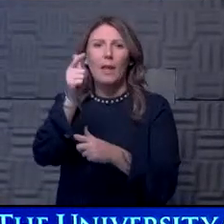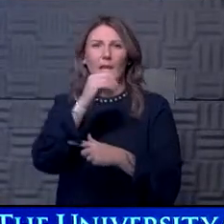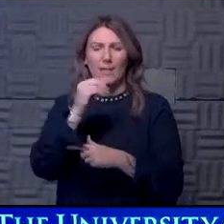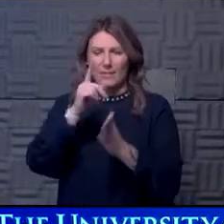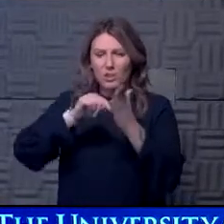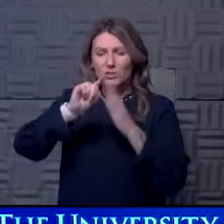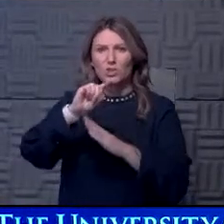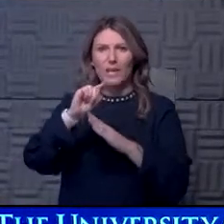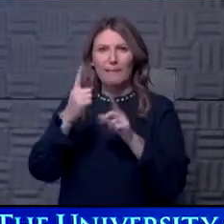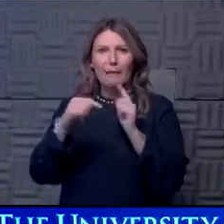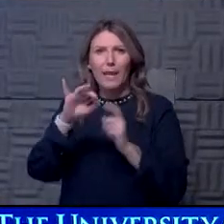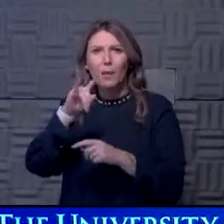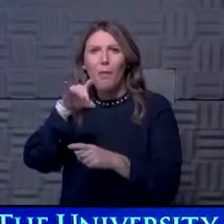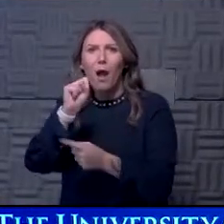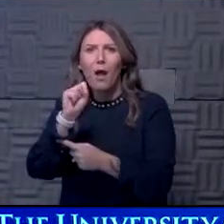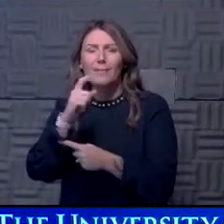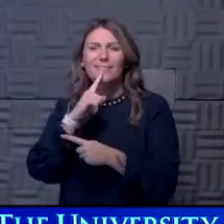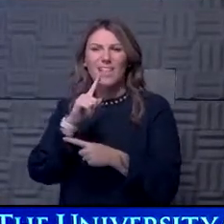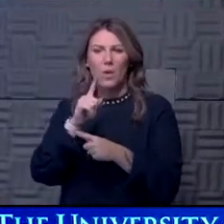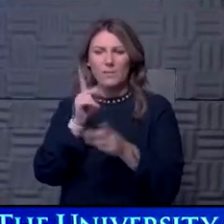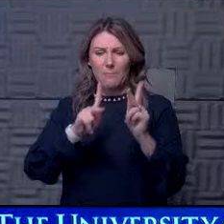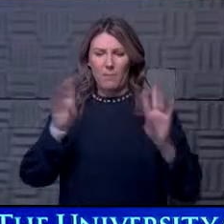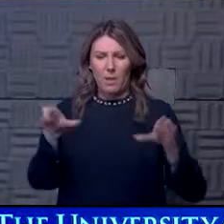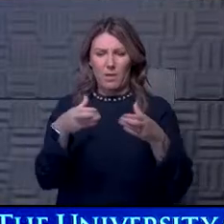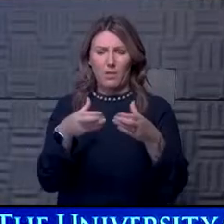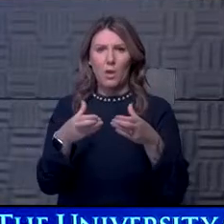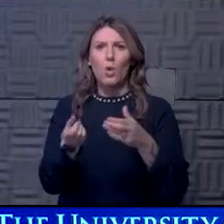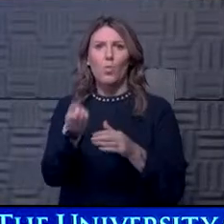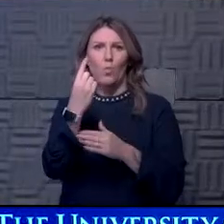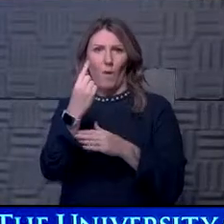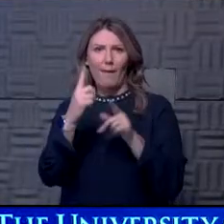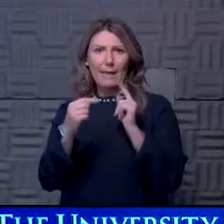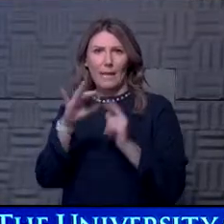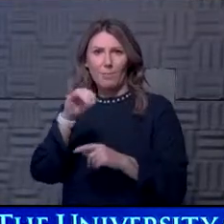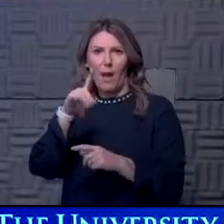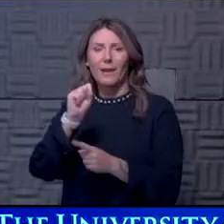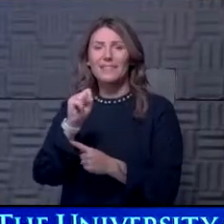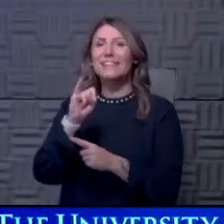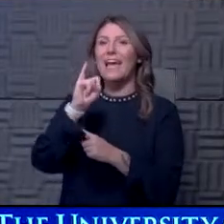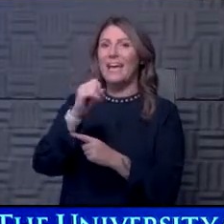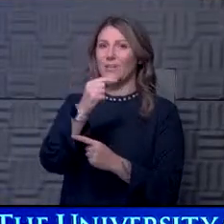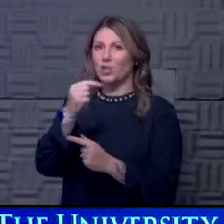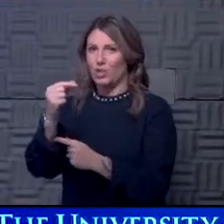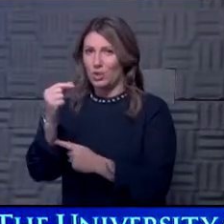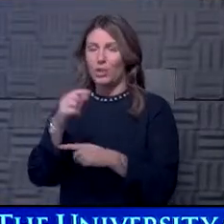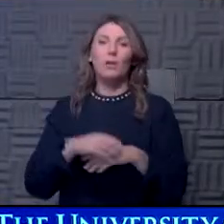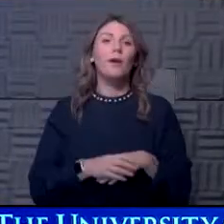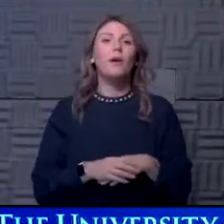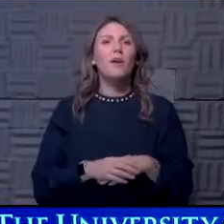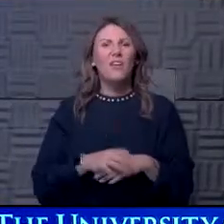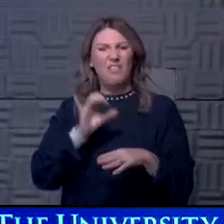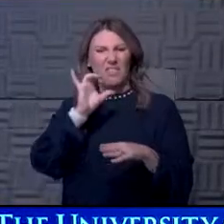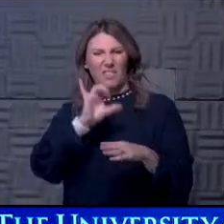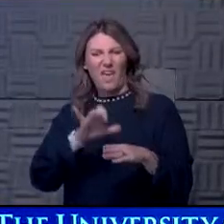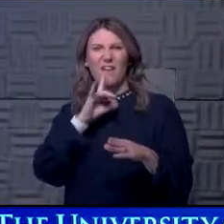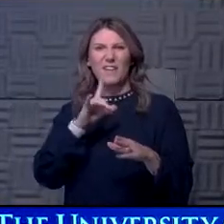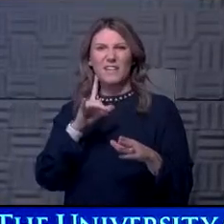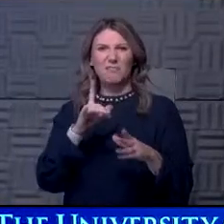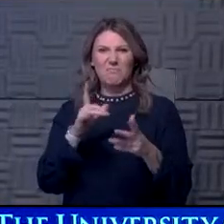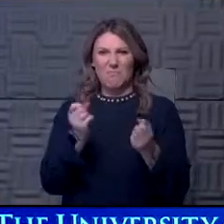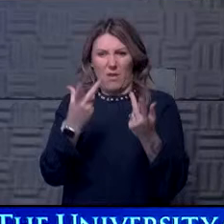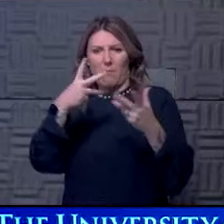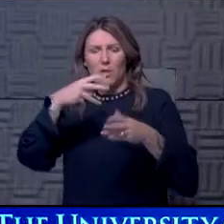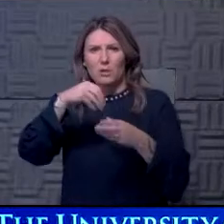levels. It was a population-based study that looked at one antibody, IgG, and it looked at the prevalence in the population